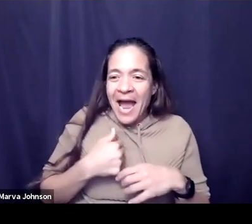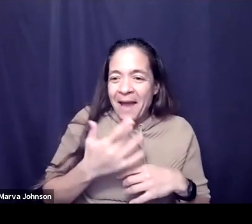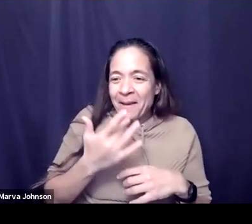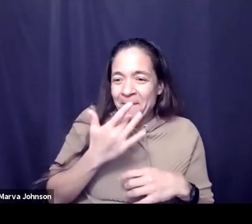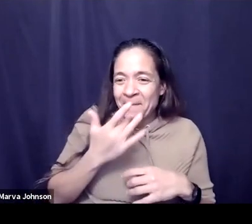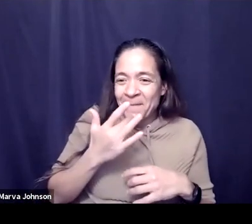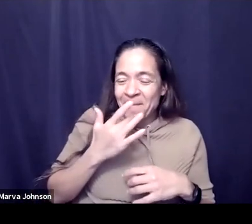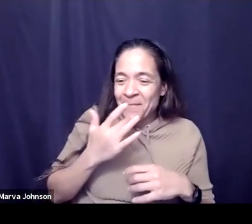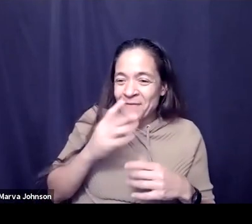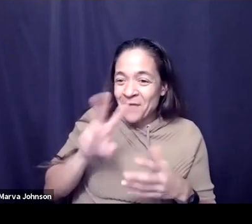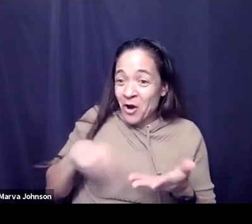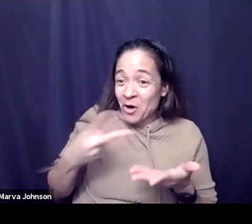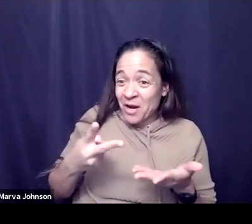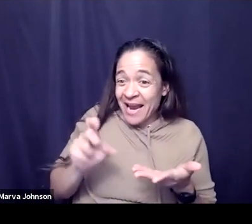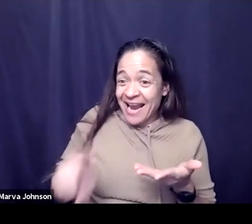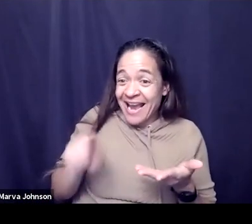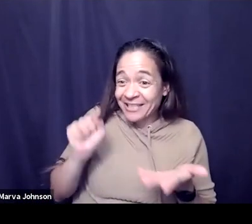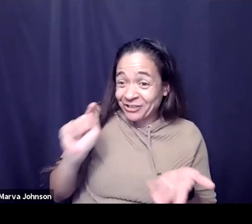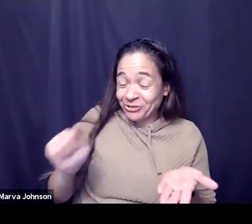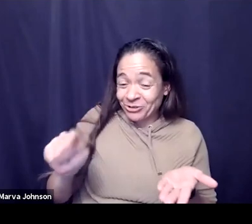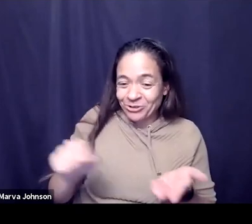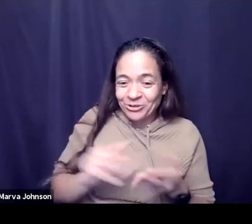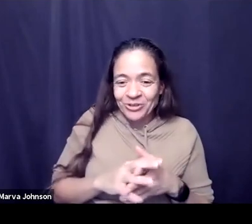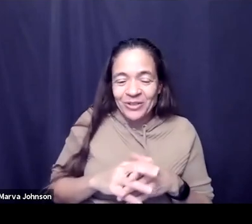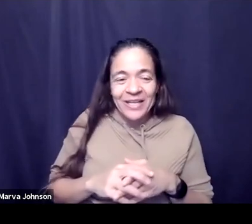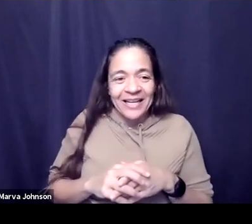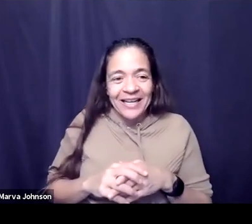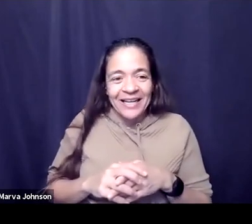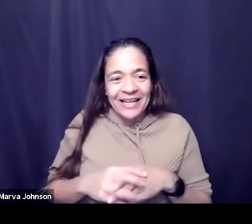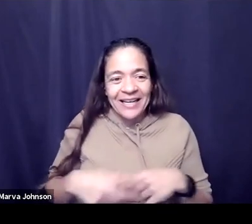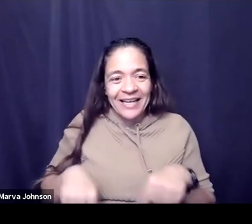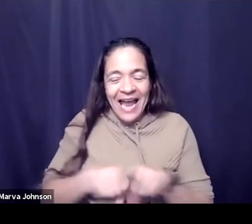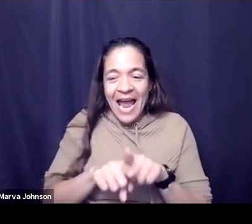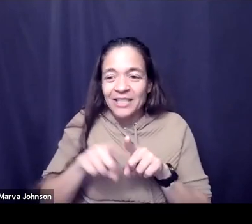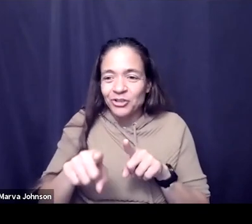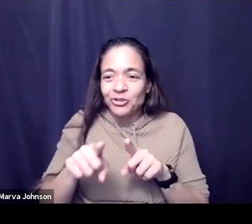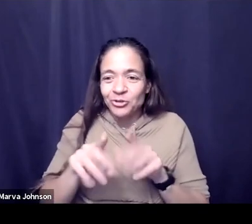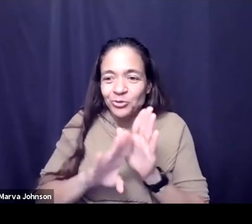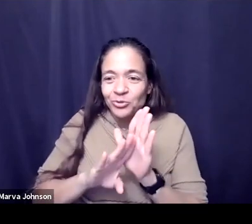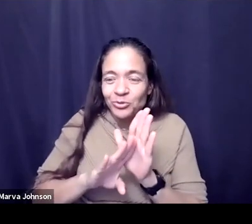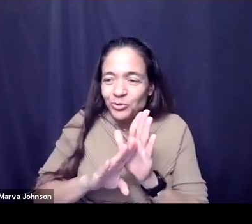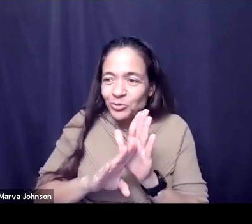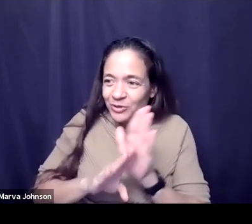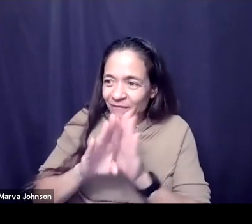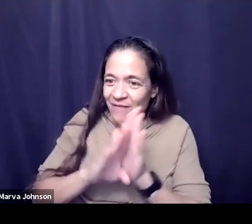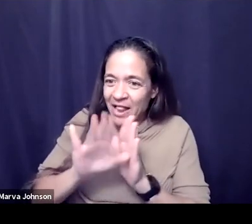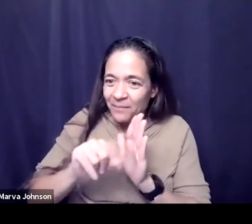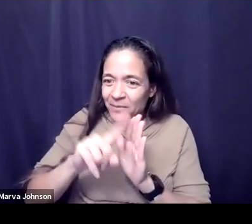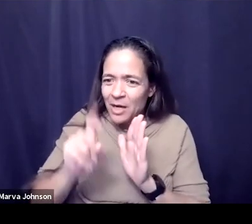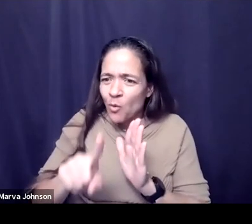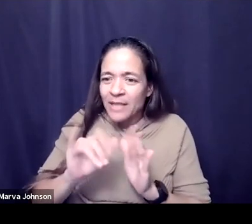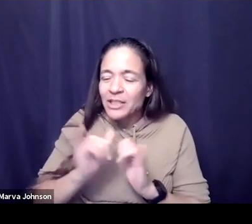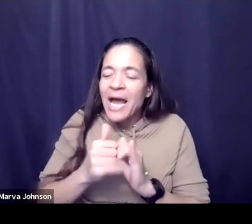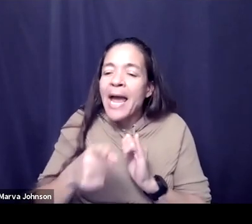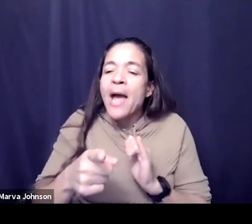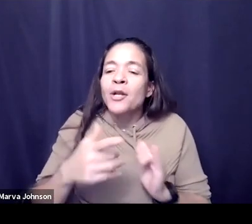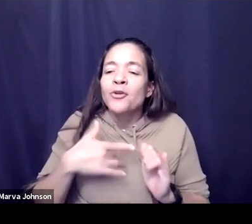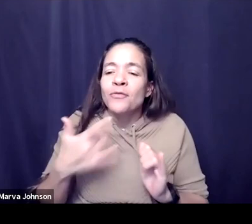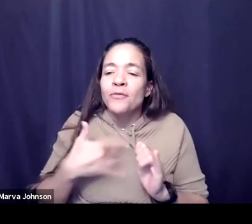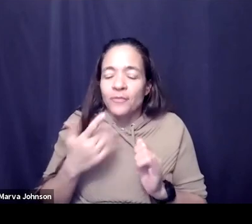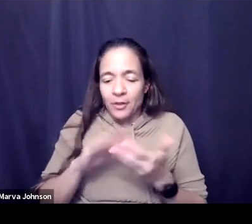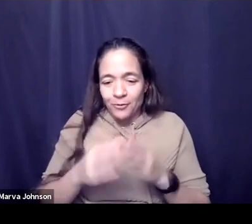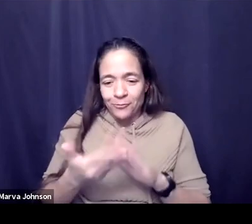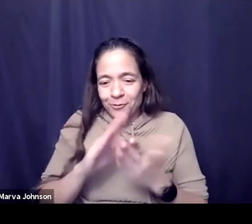and riff on this question yeah please as you as you tee this up you know what how do you feel like community fits into